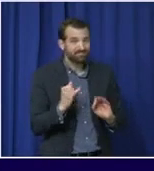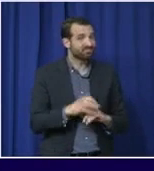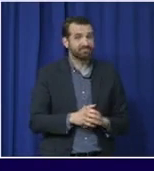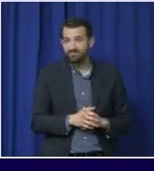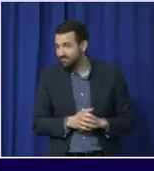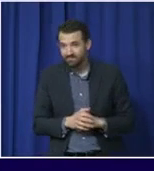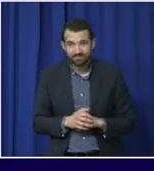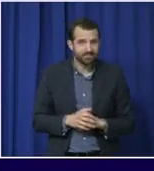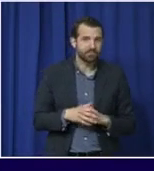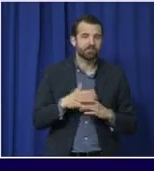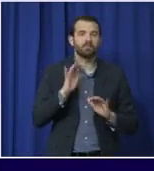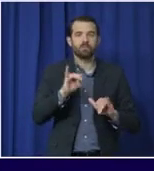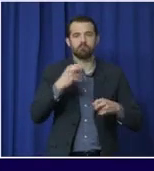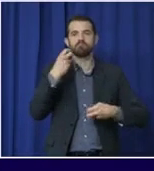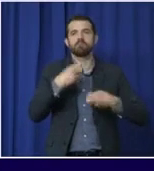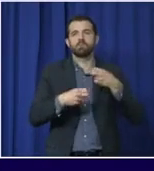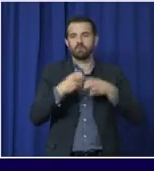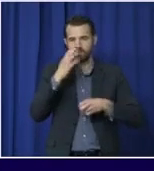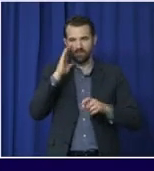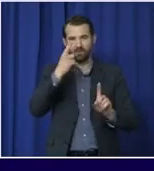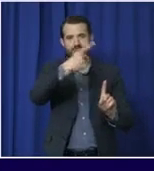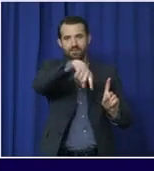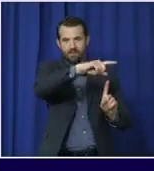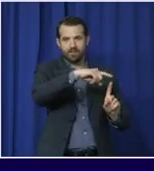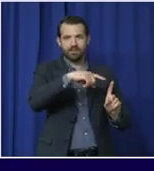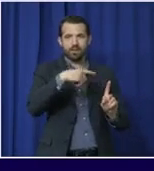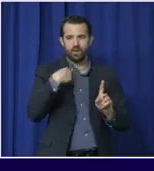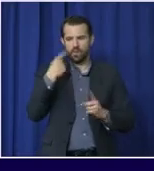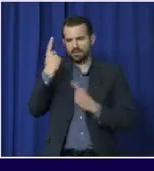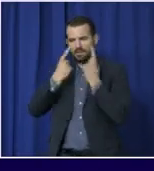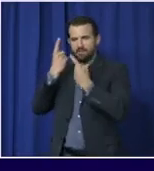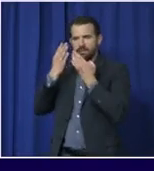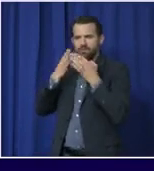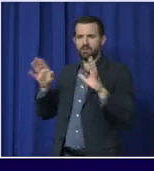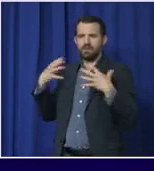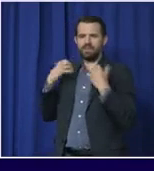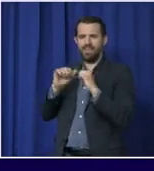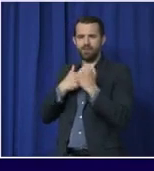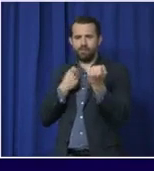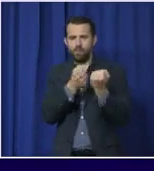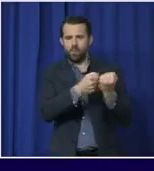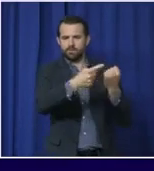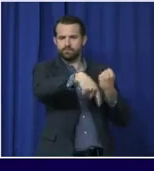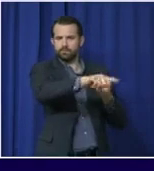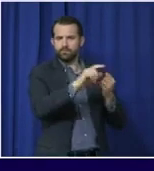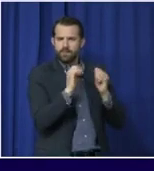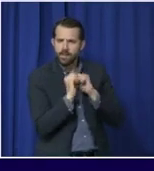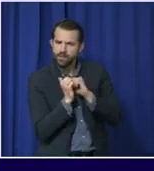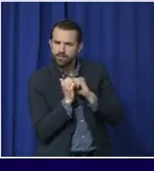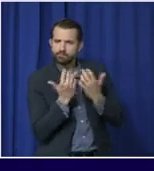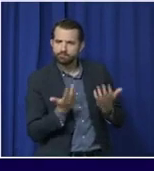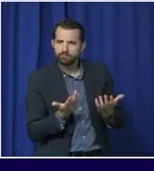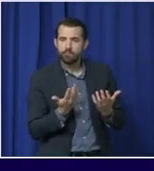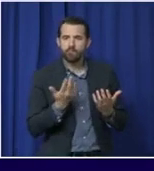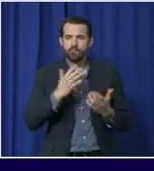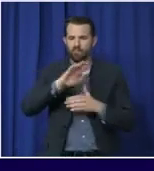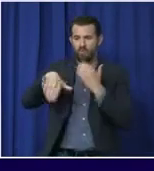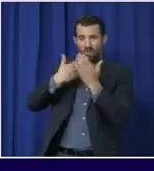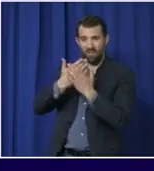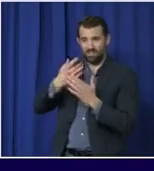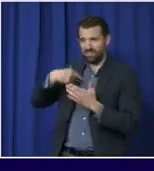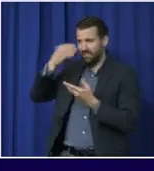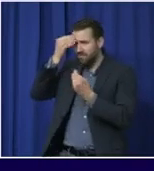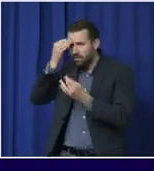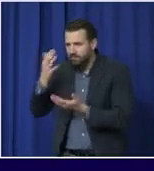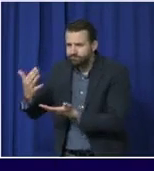but certainly something we want to think about as a public health system as well. So we are trying to take those factors into play as we go about our